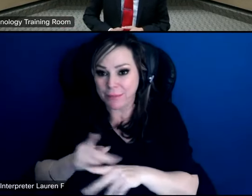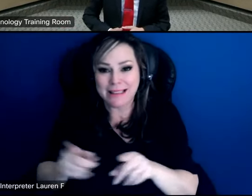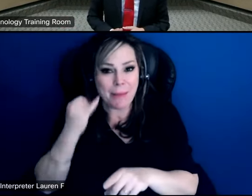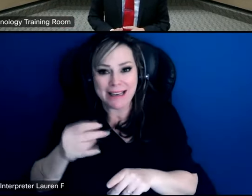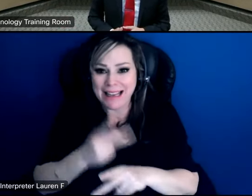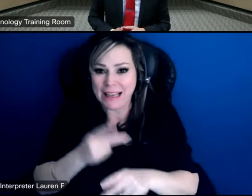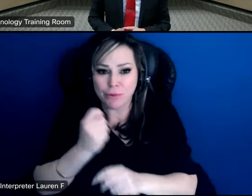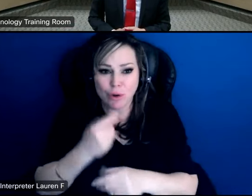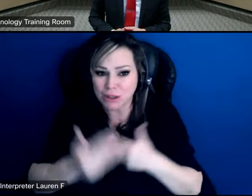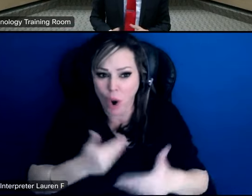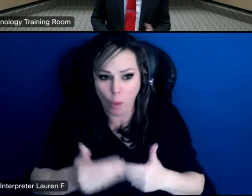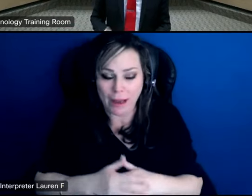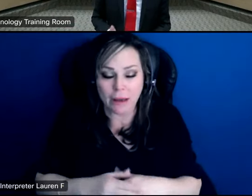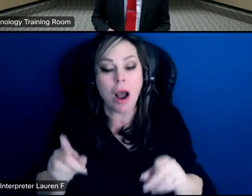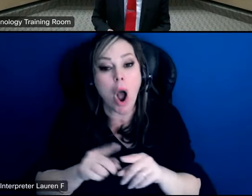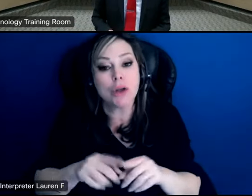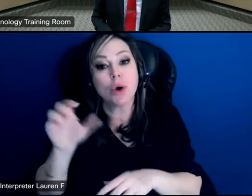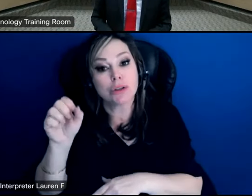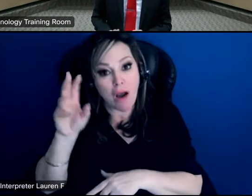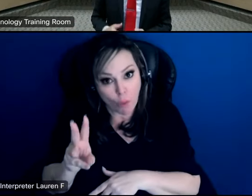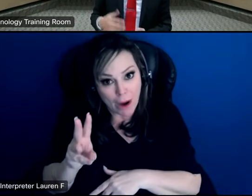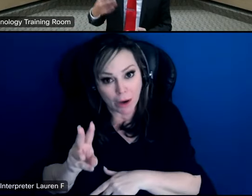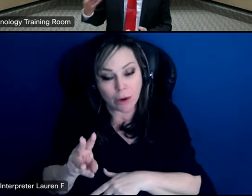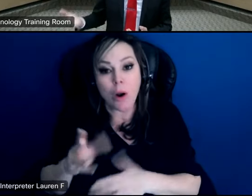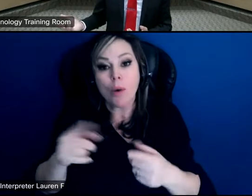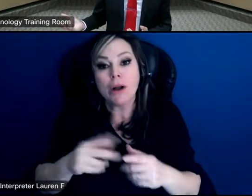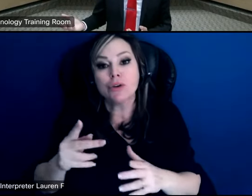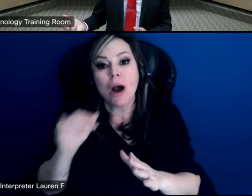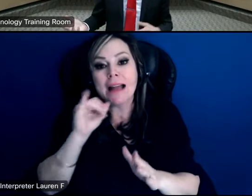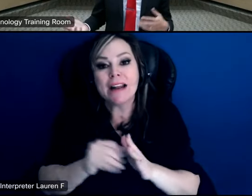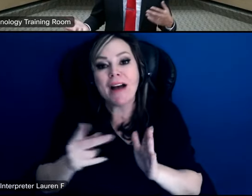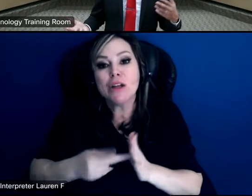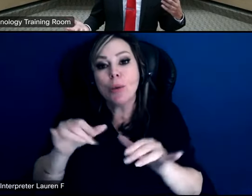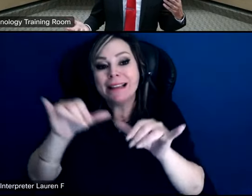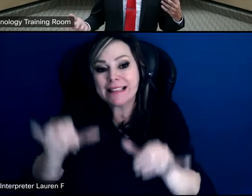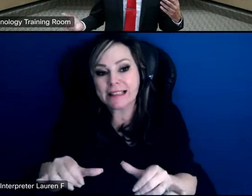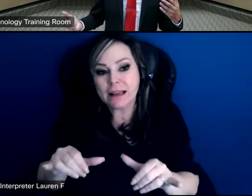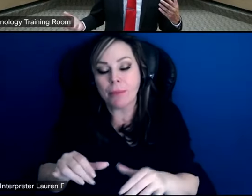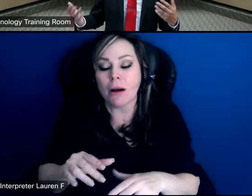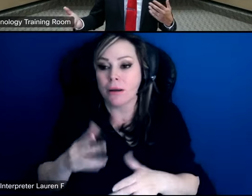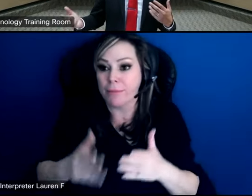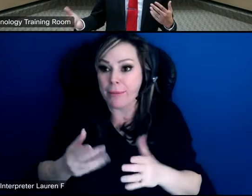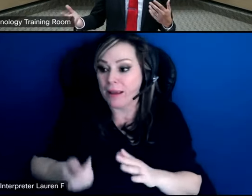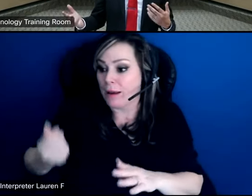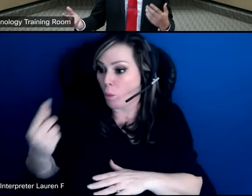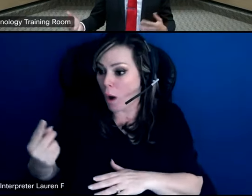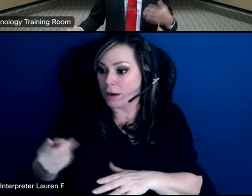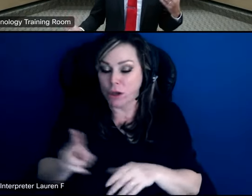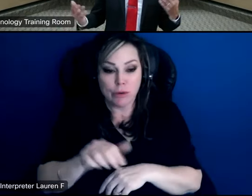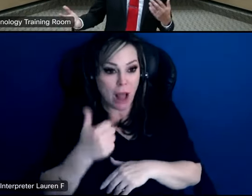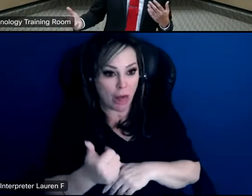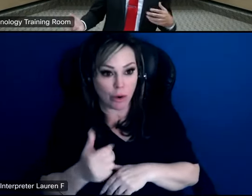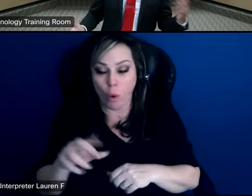software we're identifying duplicate systems can we use this for free because it's online it may not be as nice